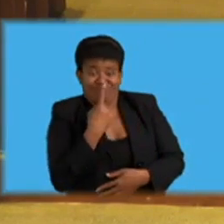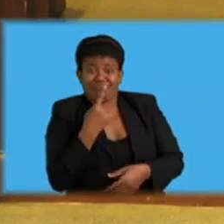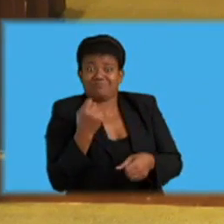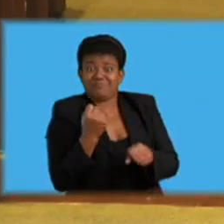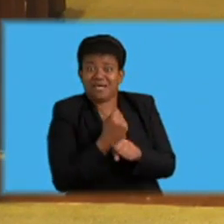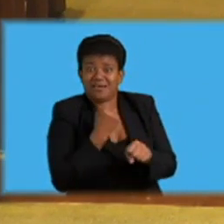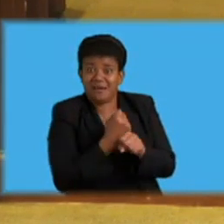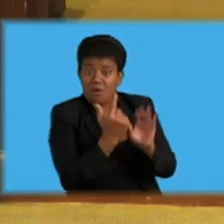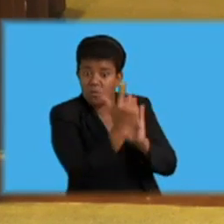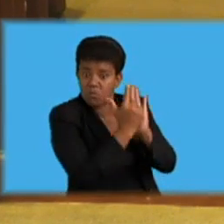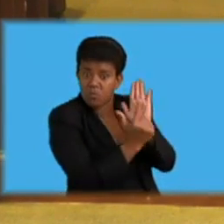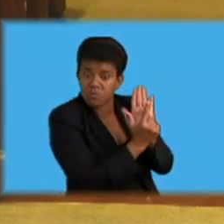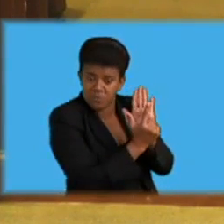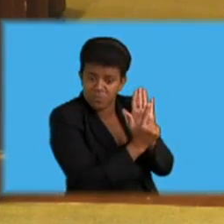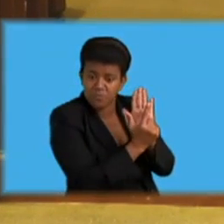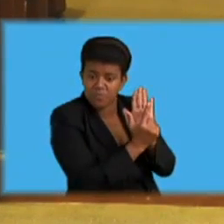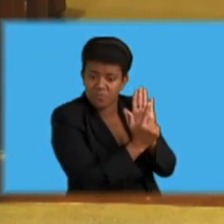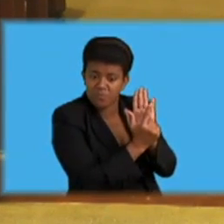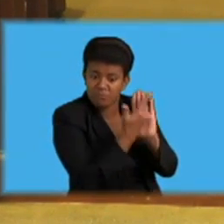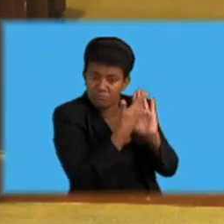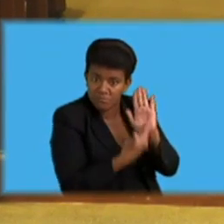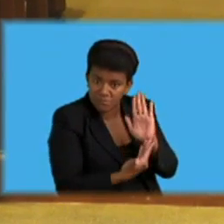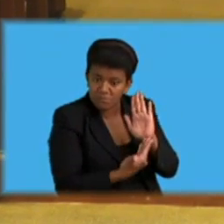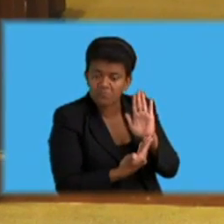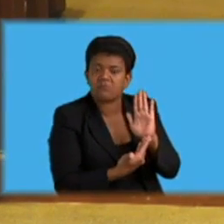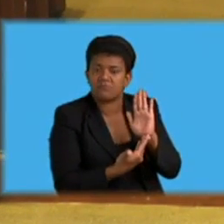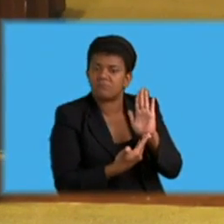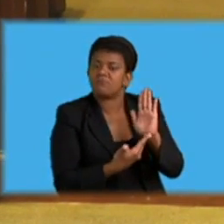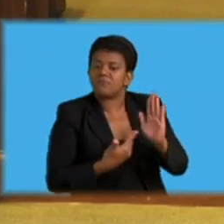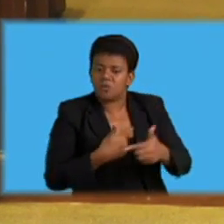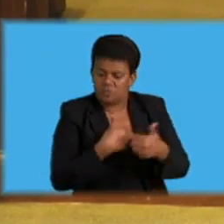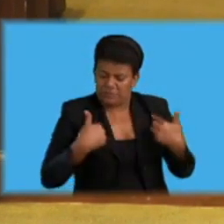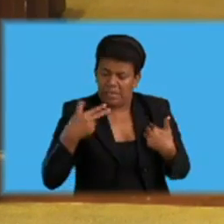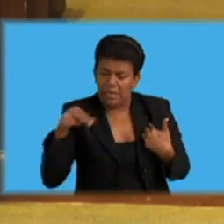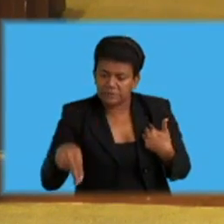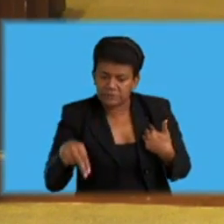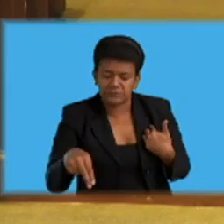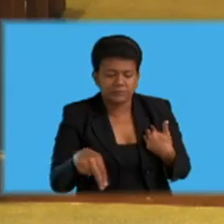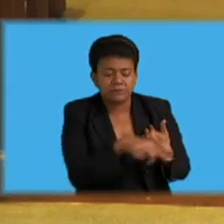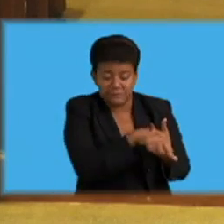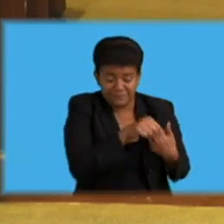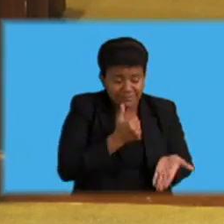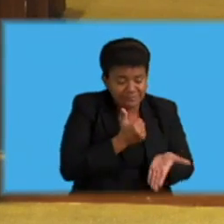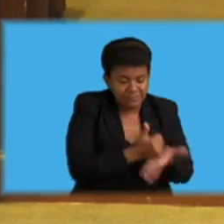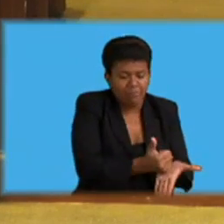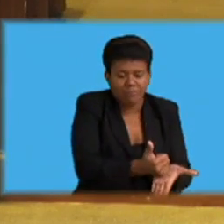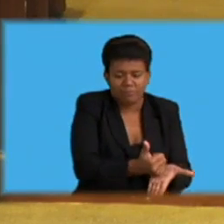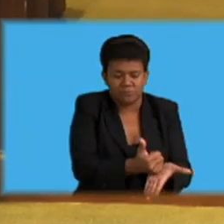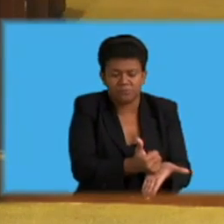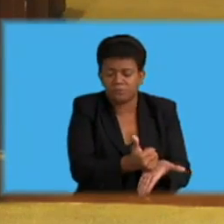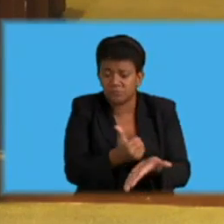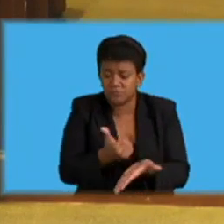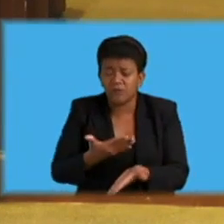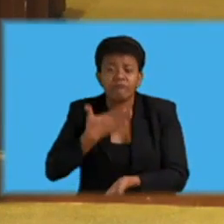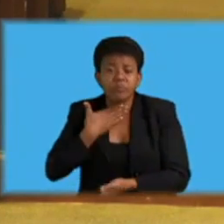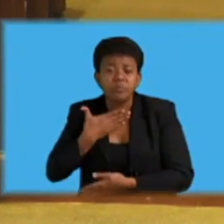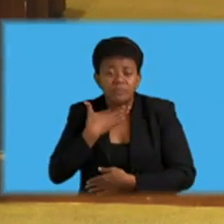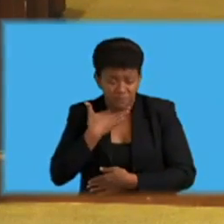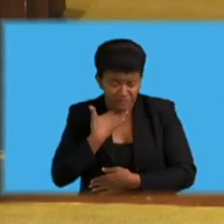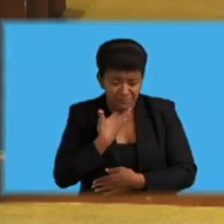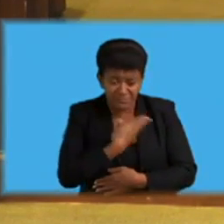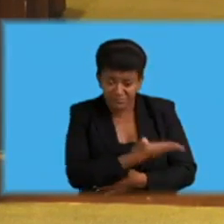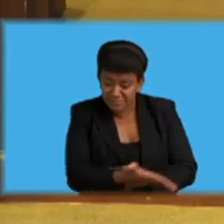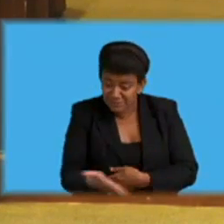amplify the voices of not only the law enforcement agencies, but